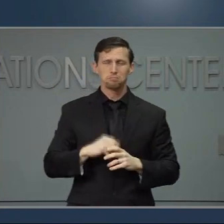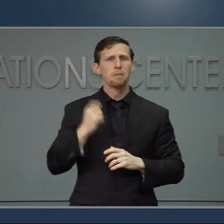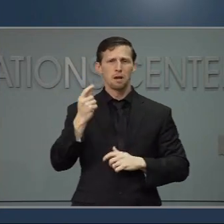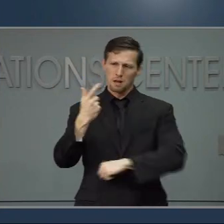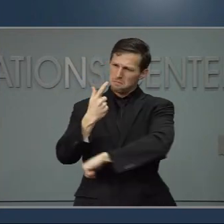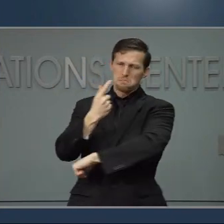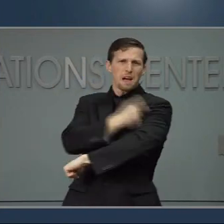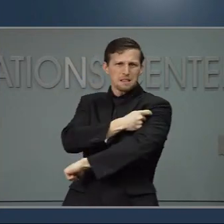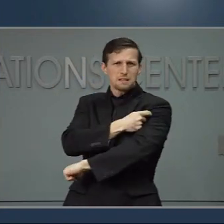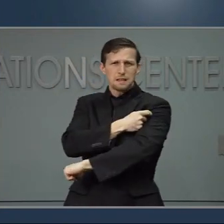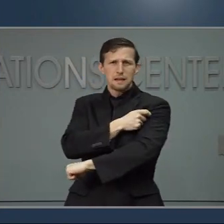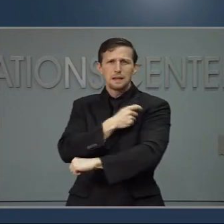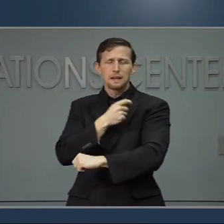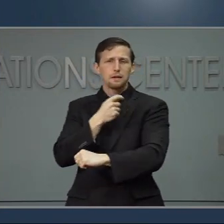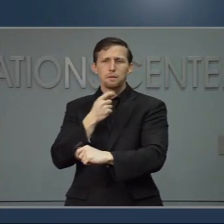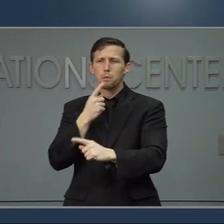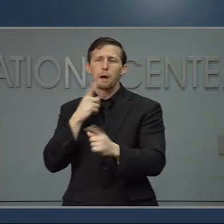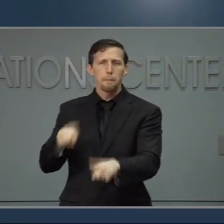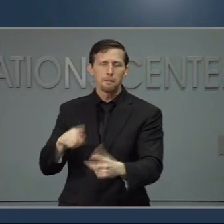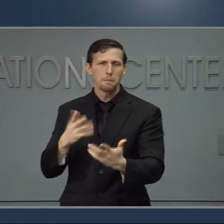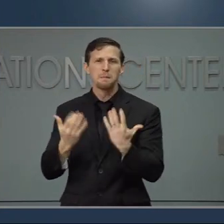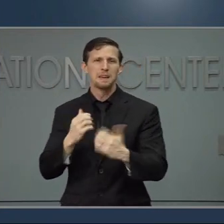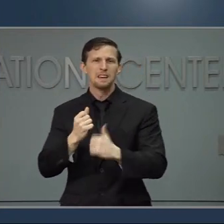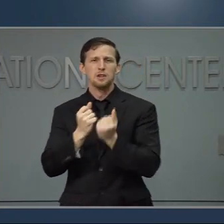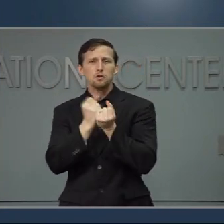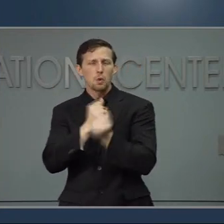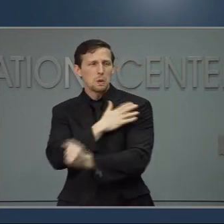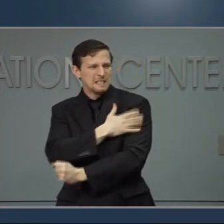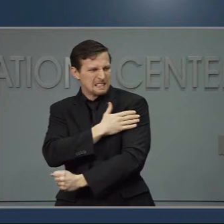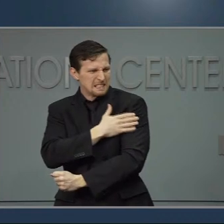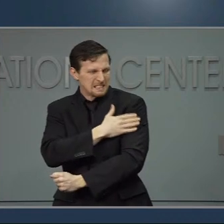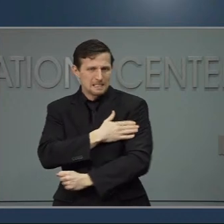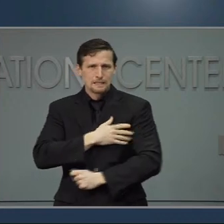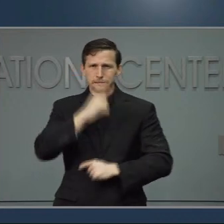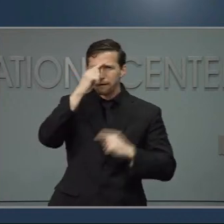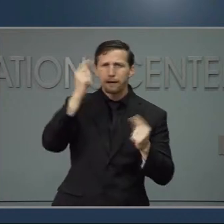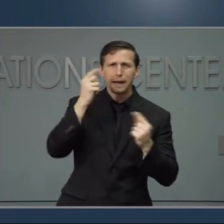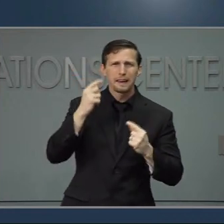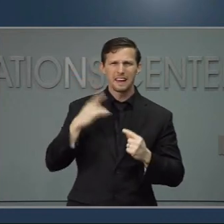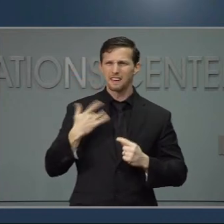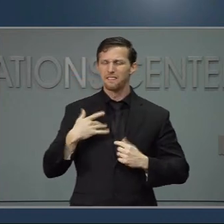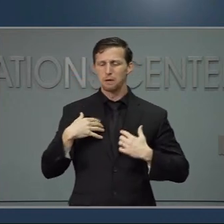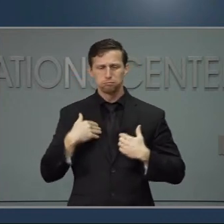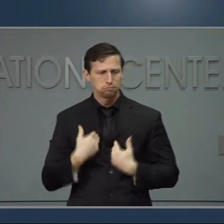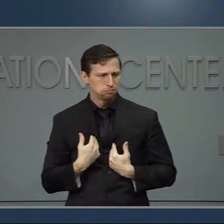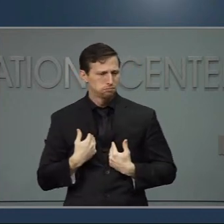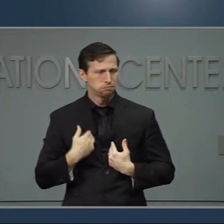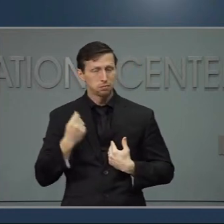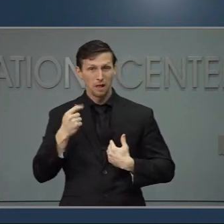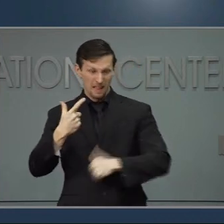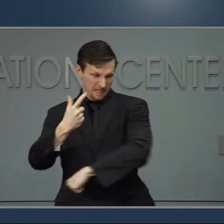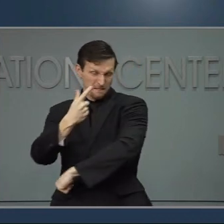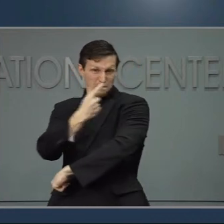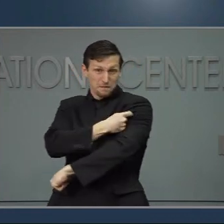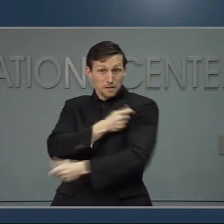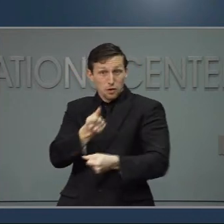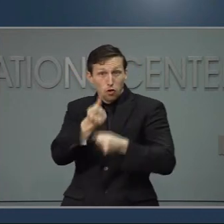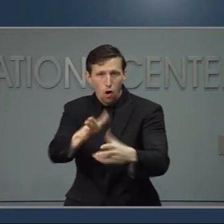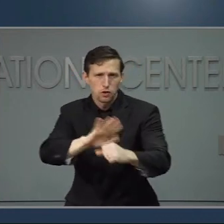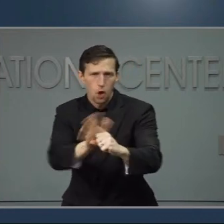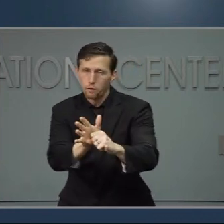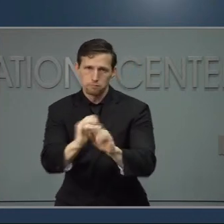sore arm or headache or feel tired and achy for a day or two, but you cannot get COVID-19 from the vaccine.